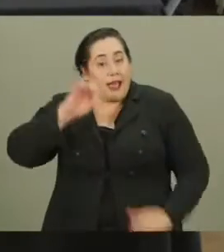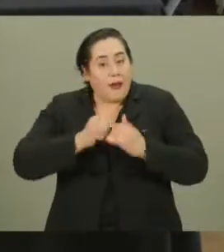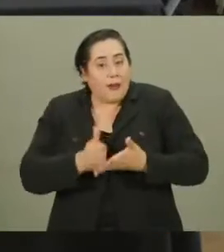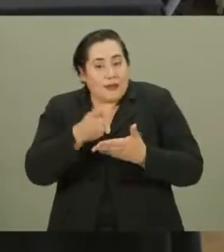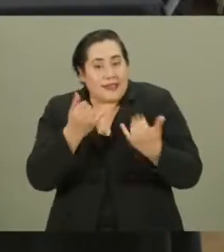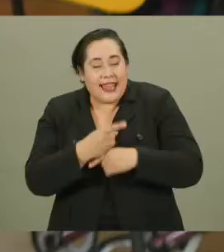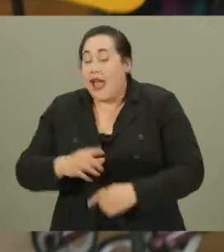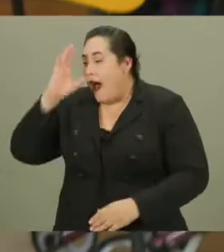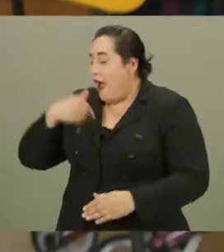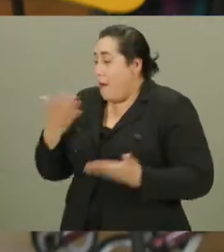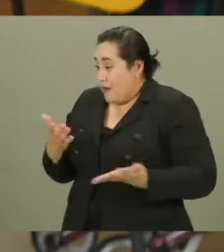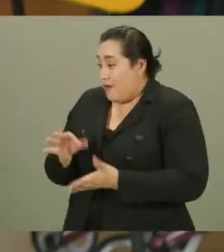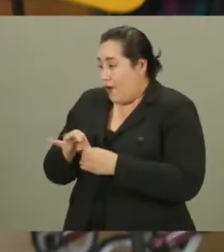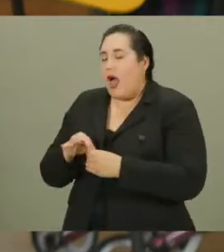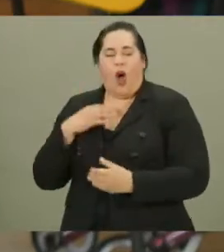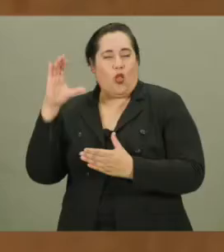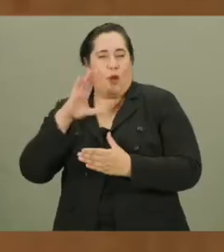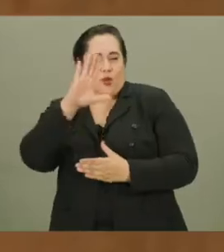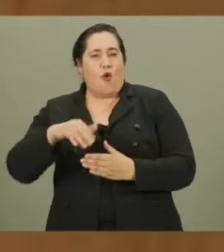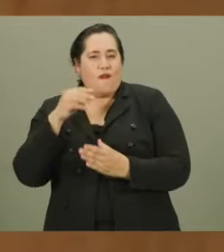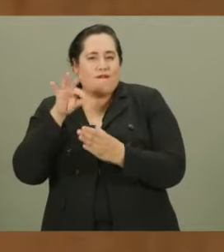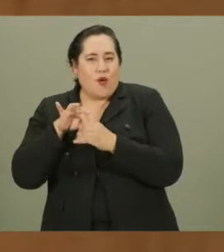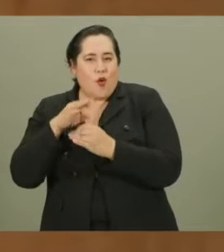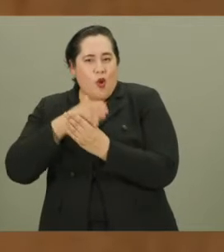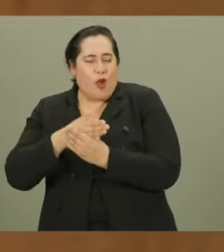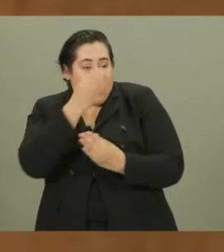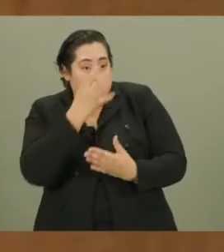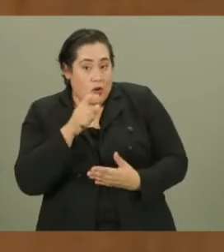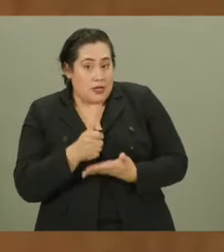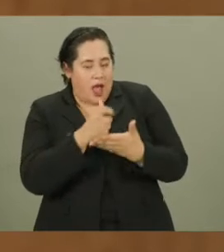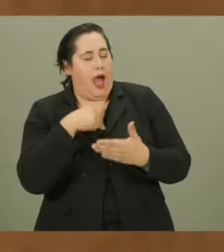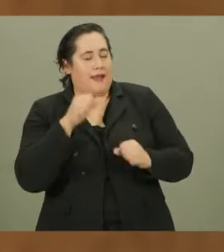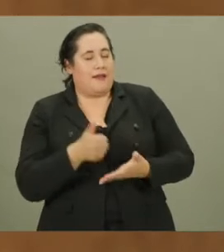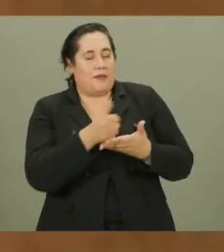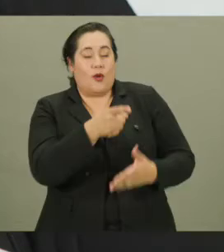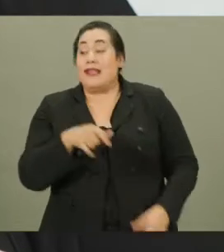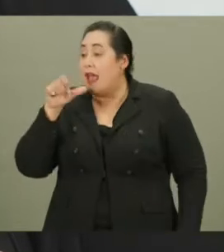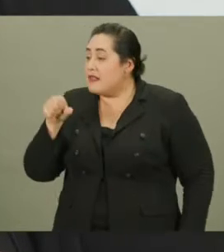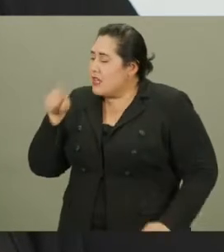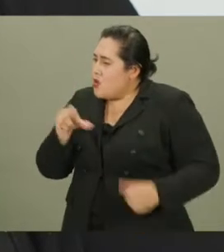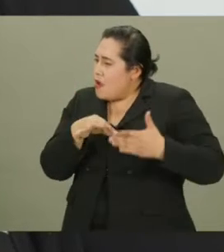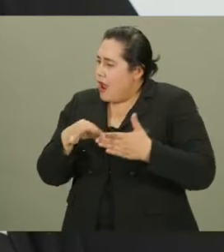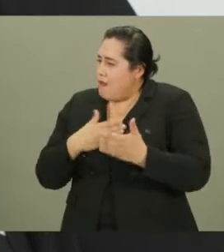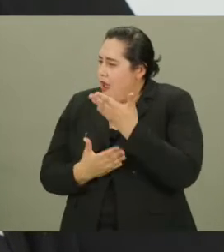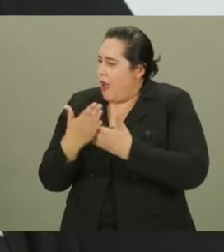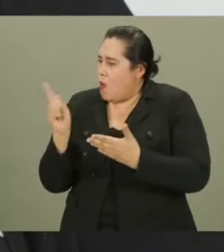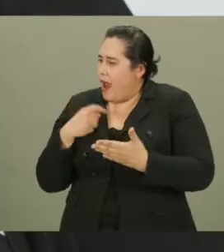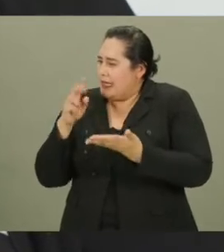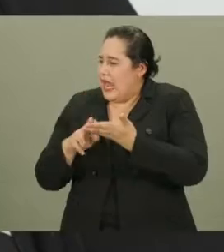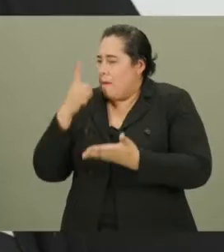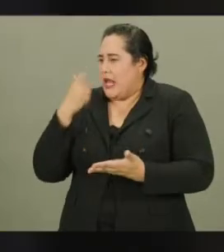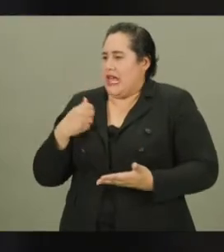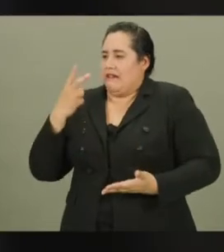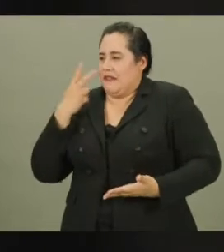Hi, how can I assist you today? Hi, I'm here to vote. I'll be looking up your voter record. Let me know if you need any assistance. I will be able to help you. Yes, can you guide my hand to where I